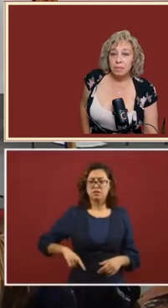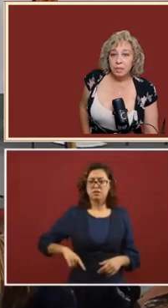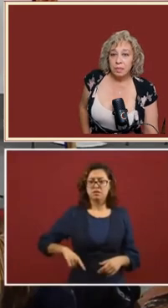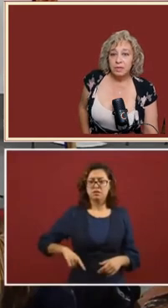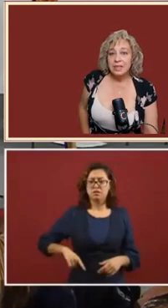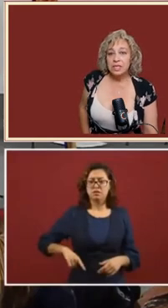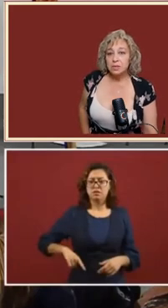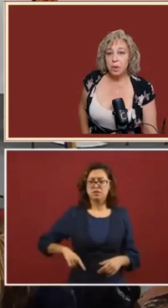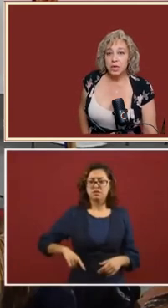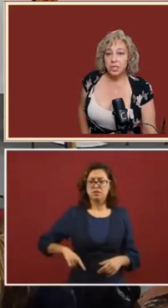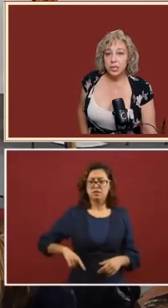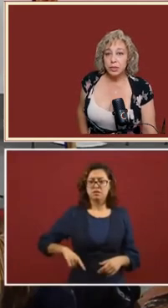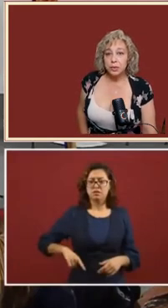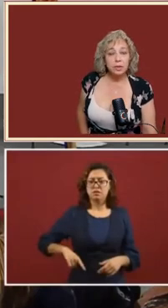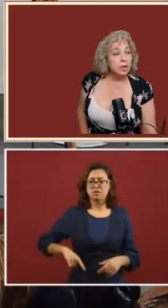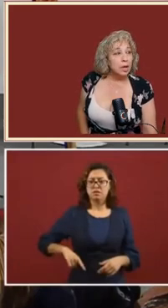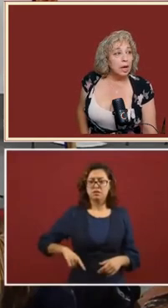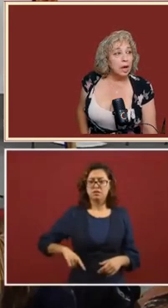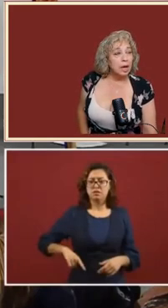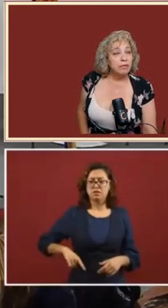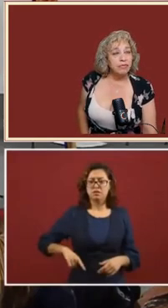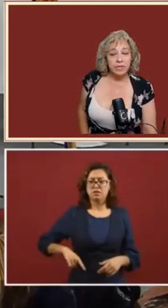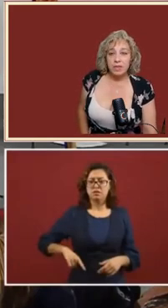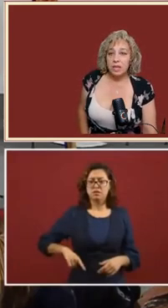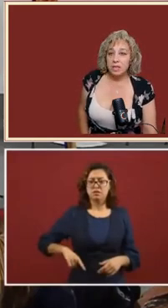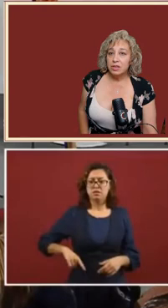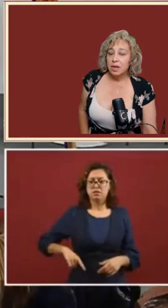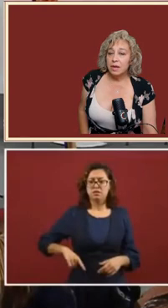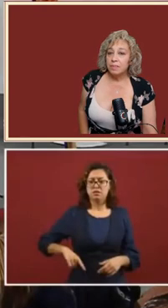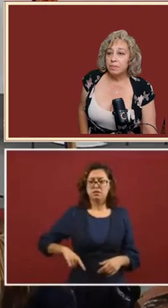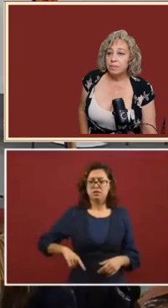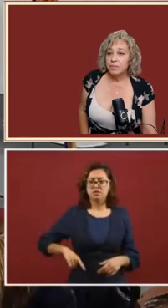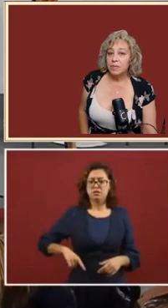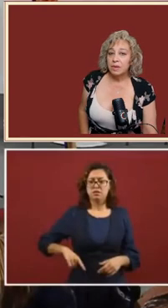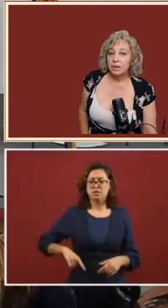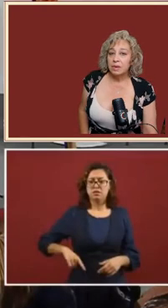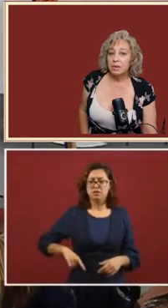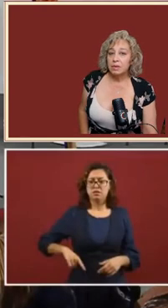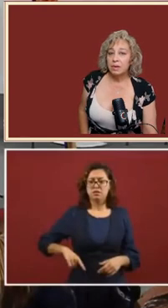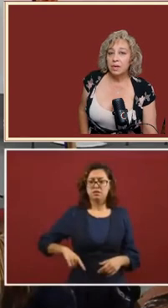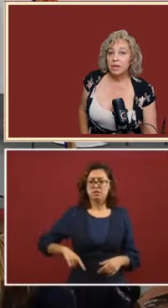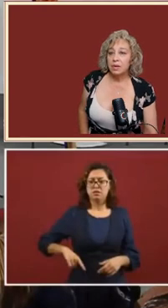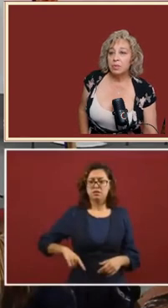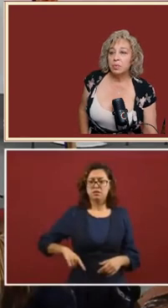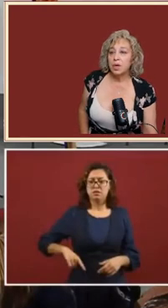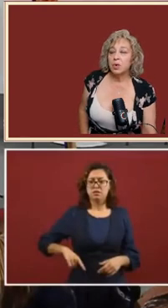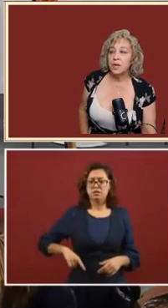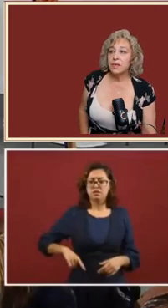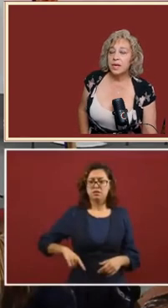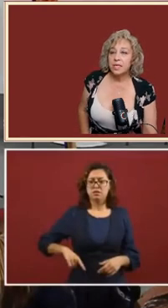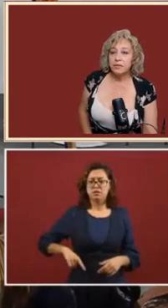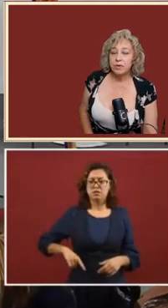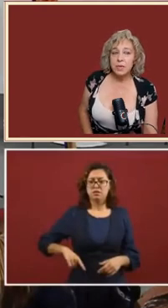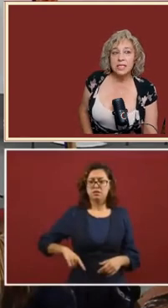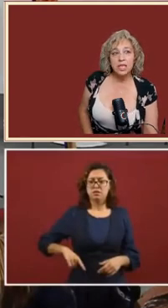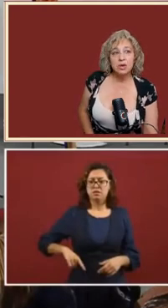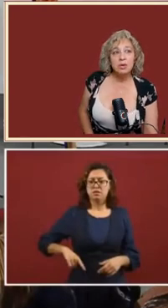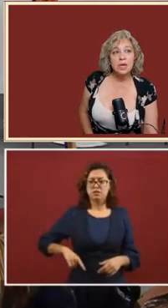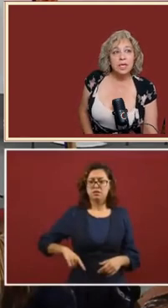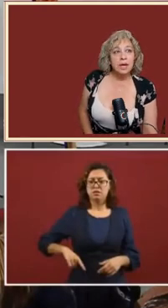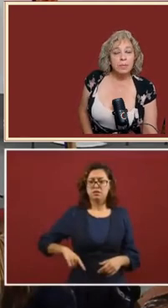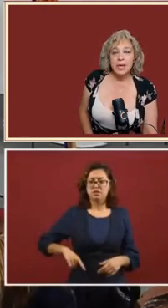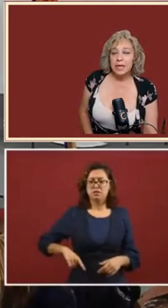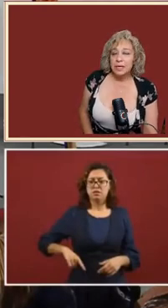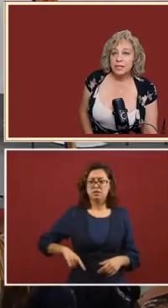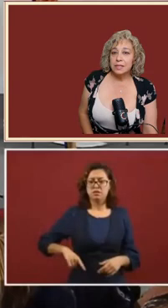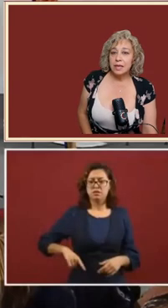So this is part two of the recording that I did a few minutes ago